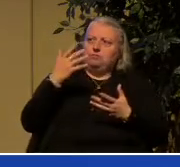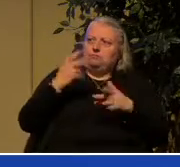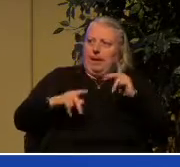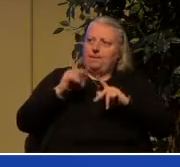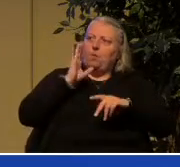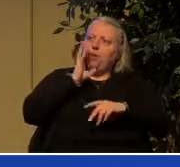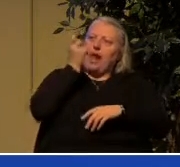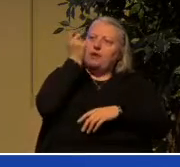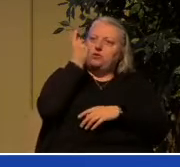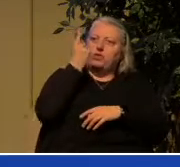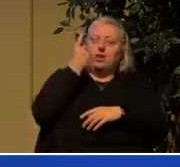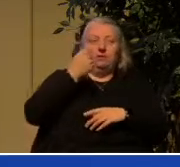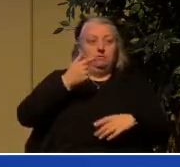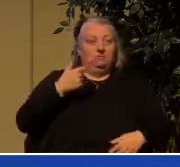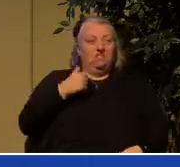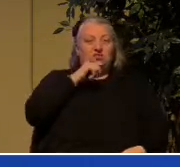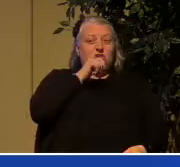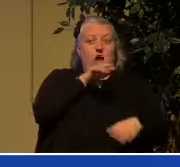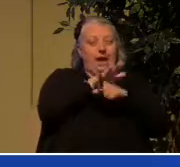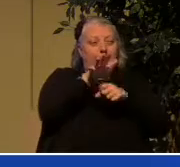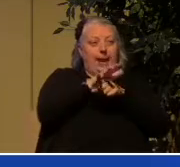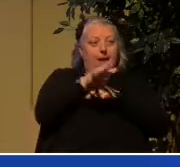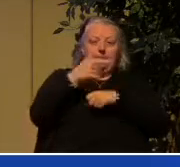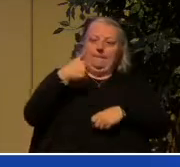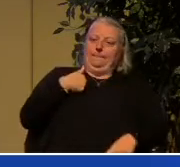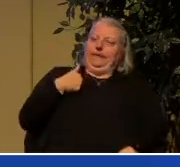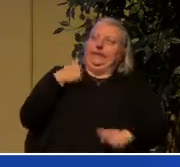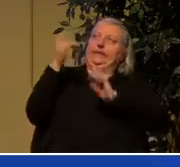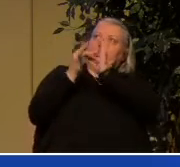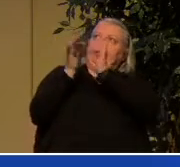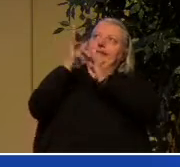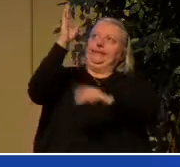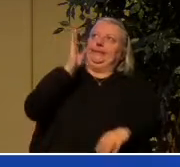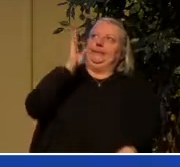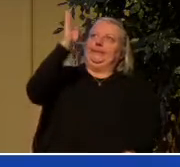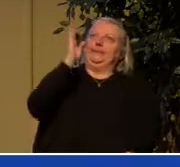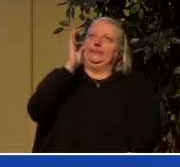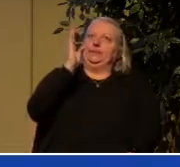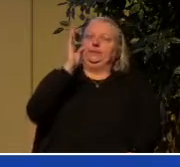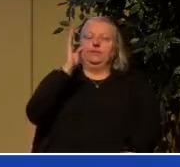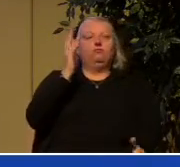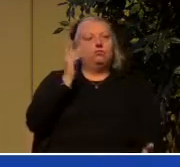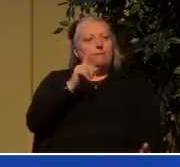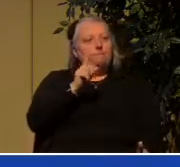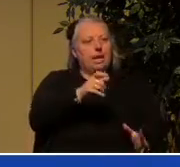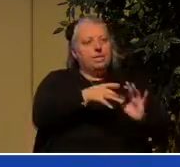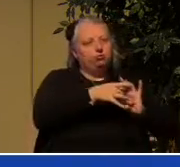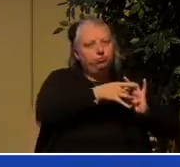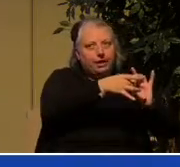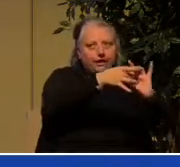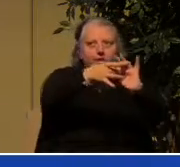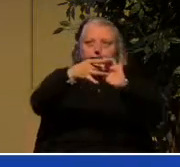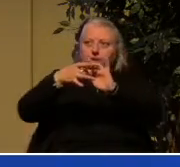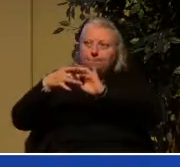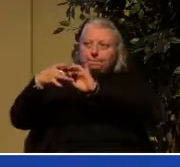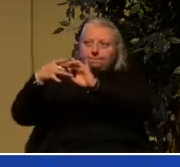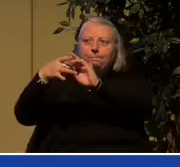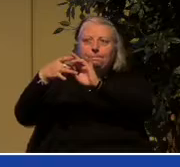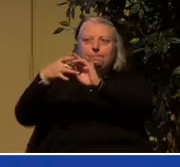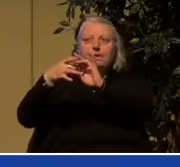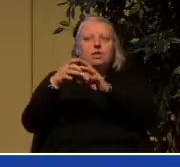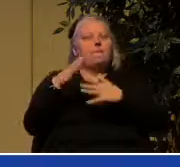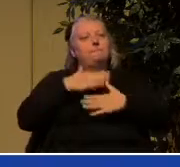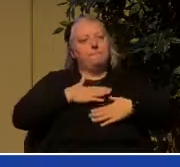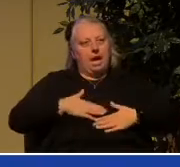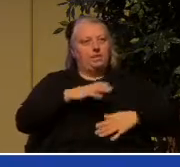God you know me and Jesus it's also a relationship with the rest of the body I believe with all my heart that God's plan